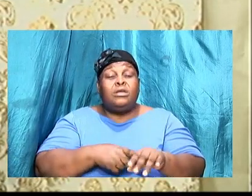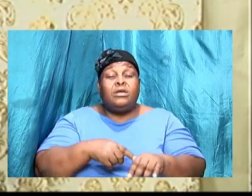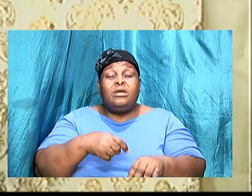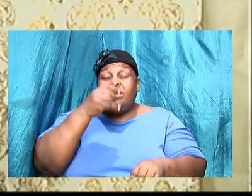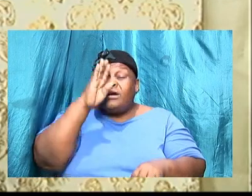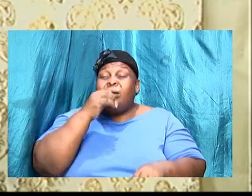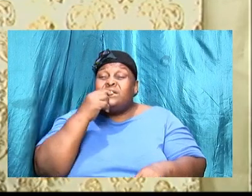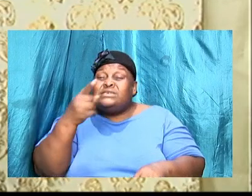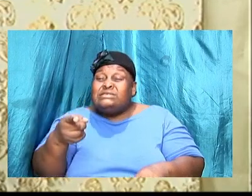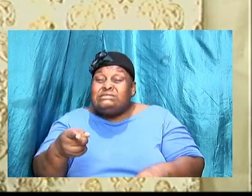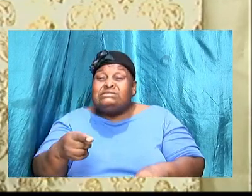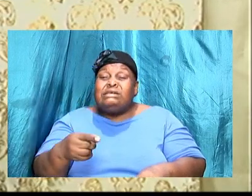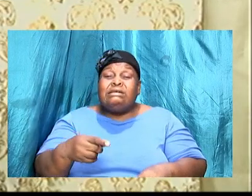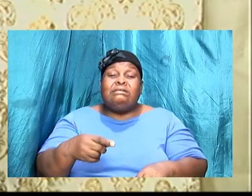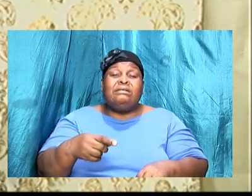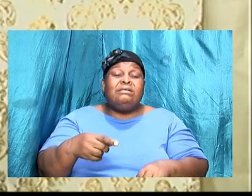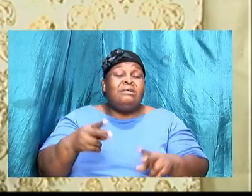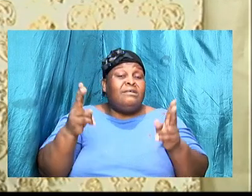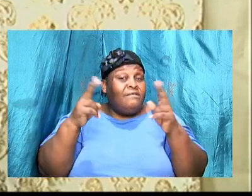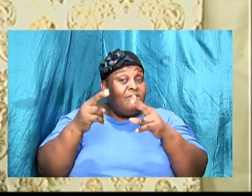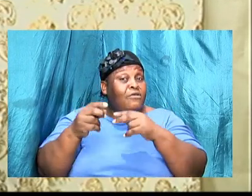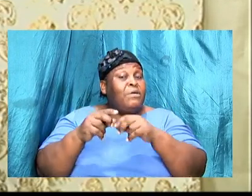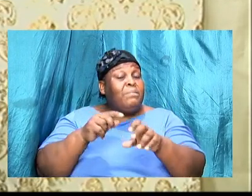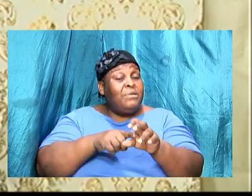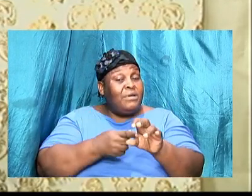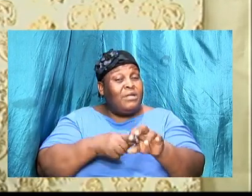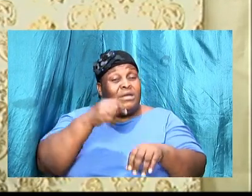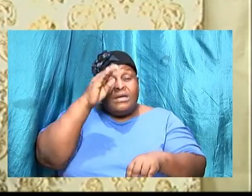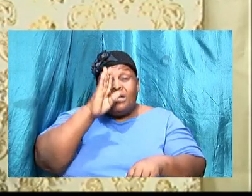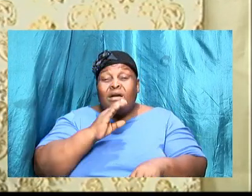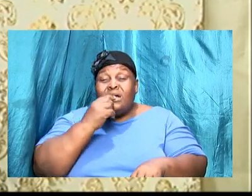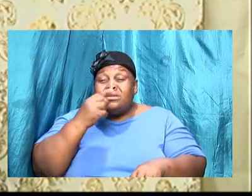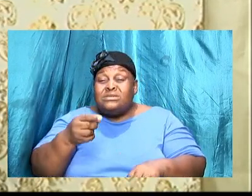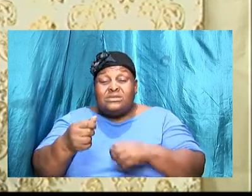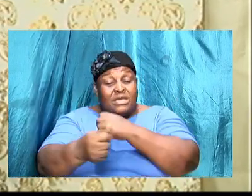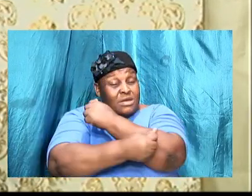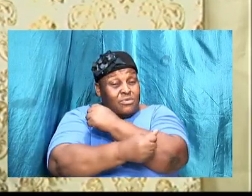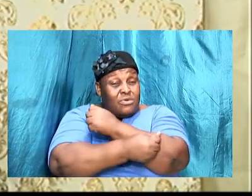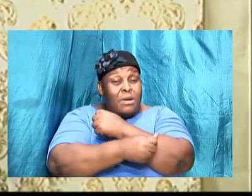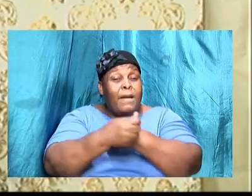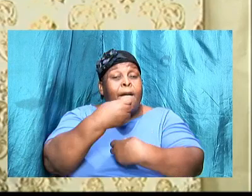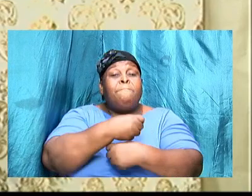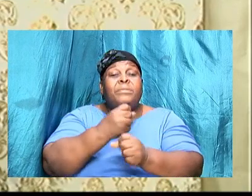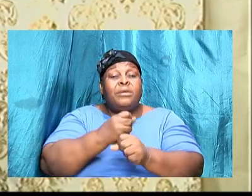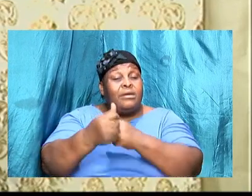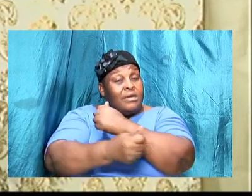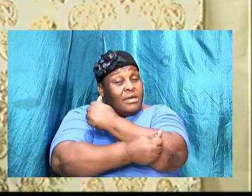I will make your seed innumerable and the birth of Ishmael